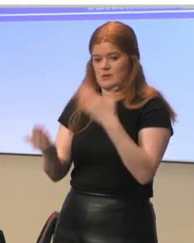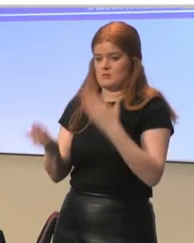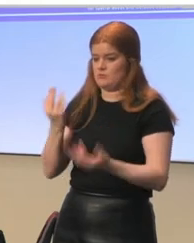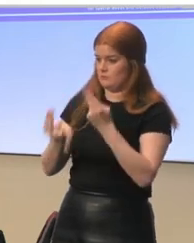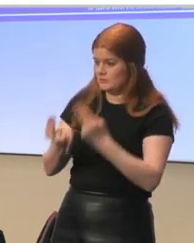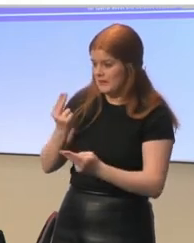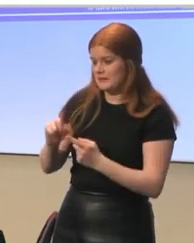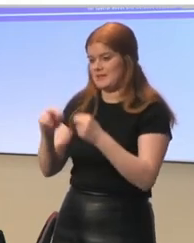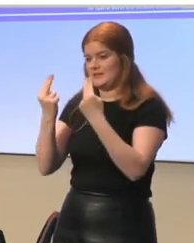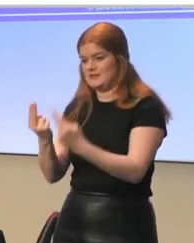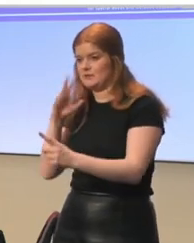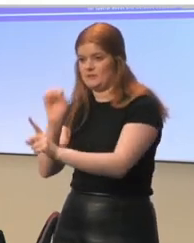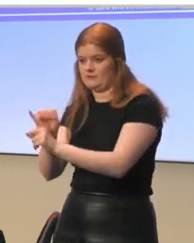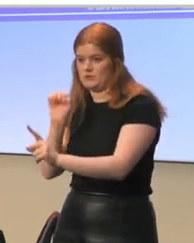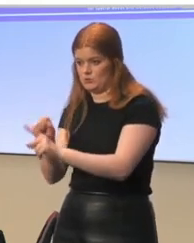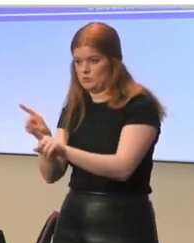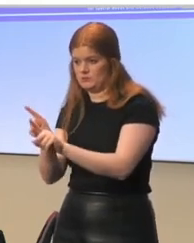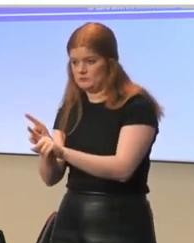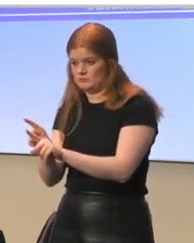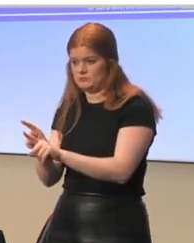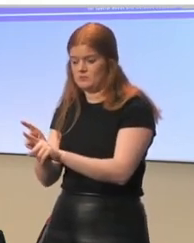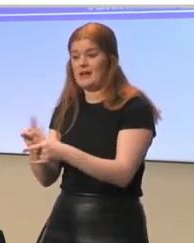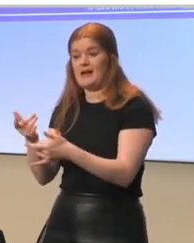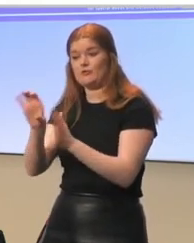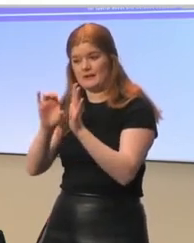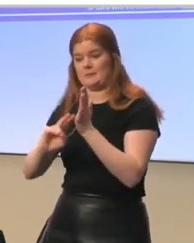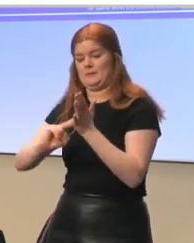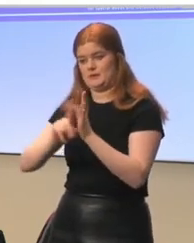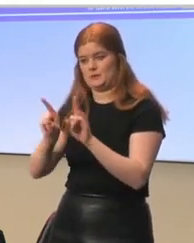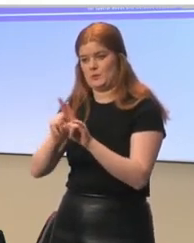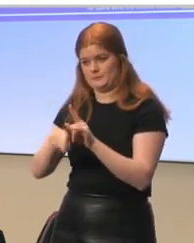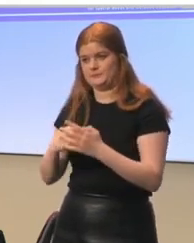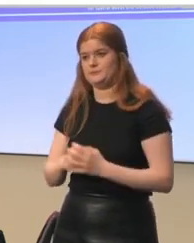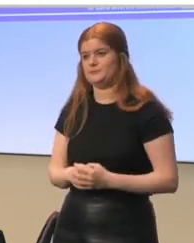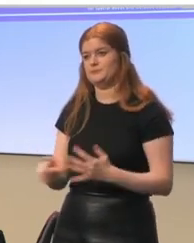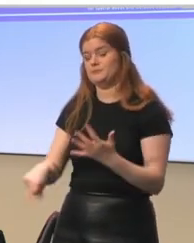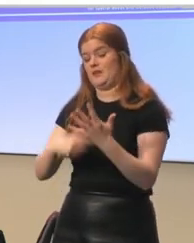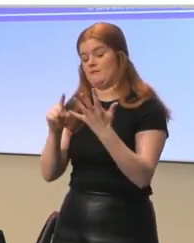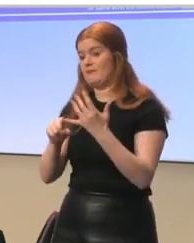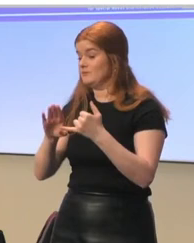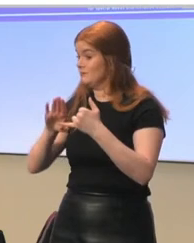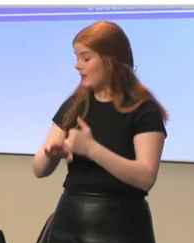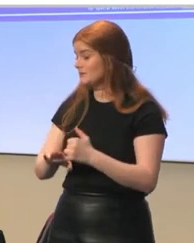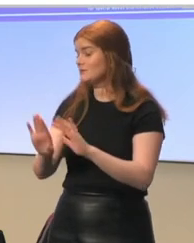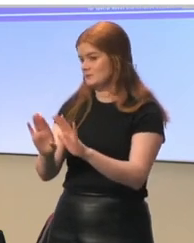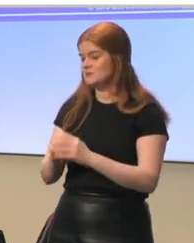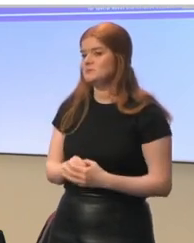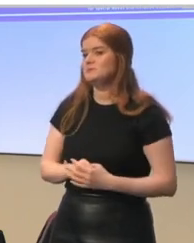and needs identification, as well as curriculum planning, etc. And last but not least,